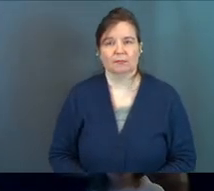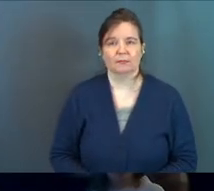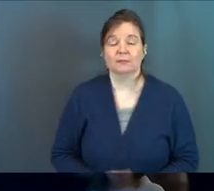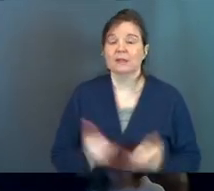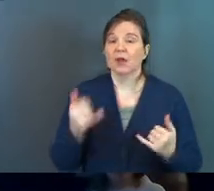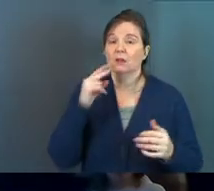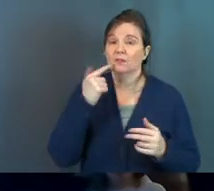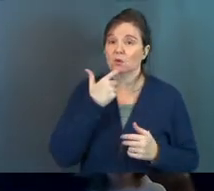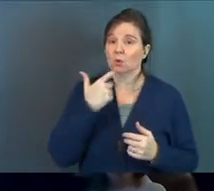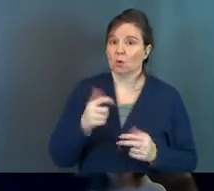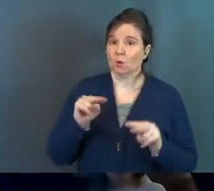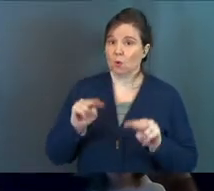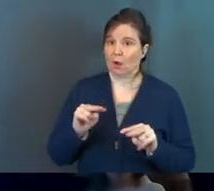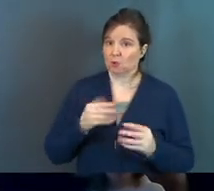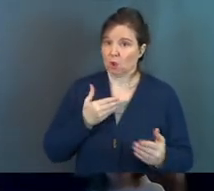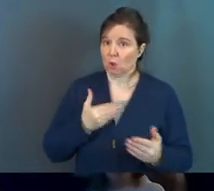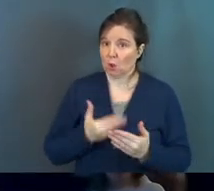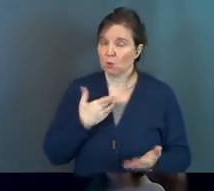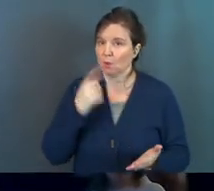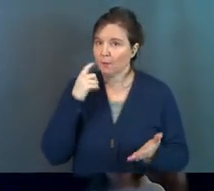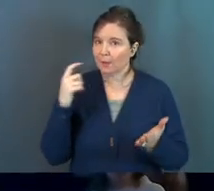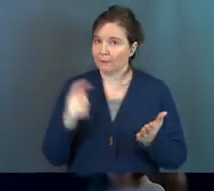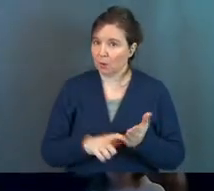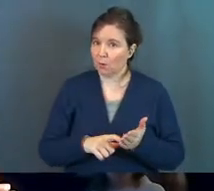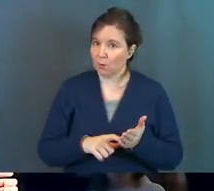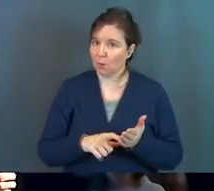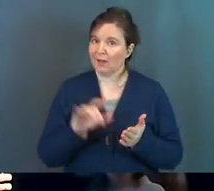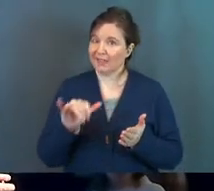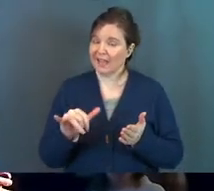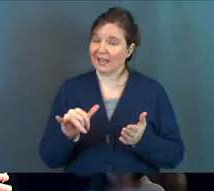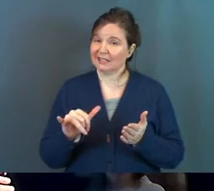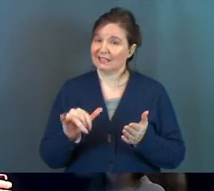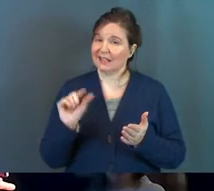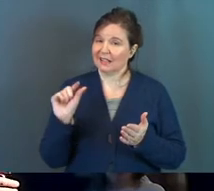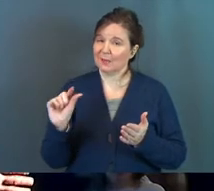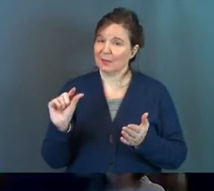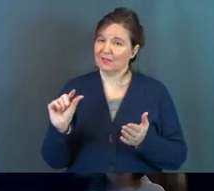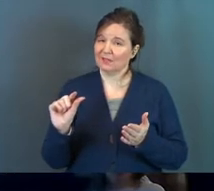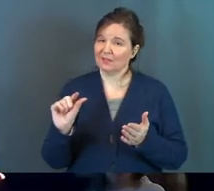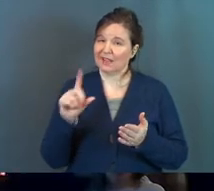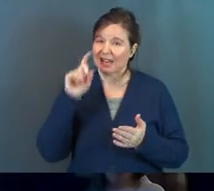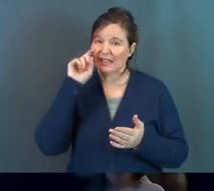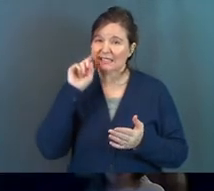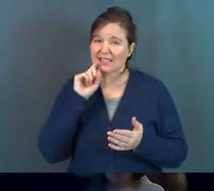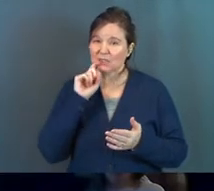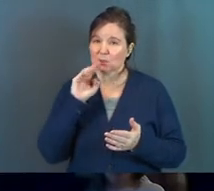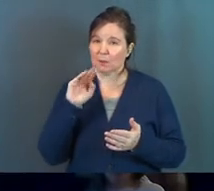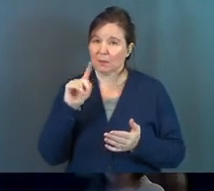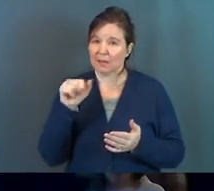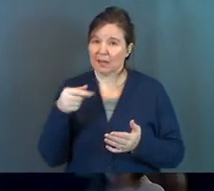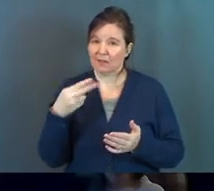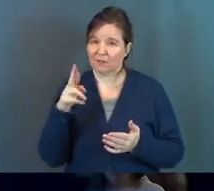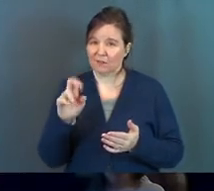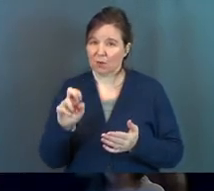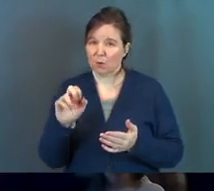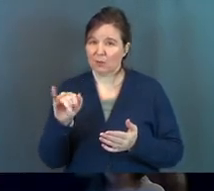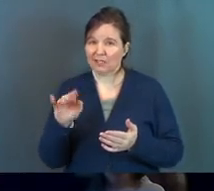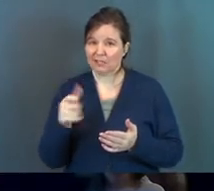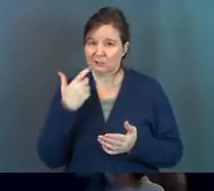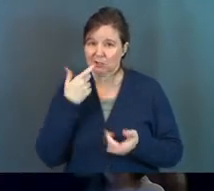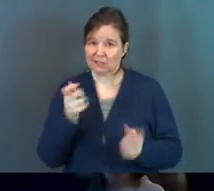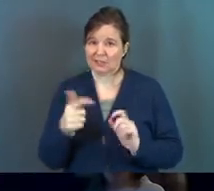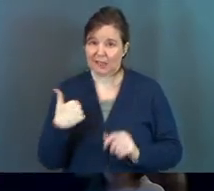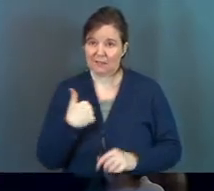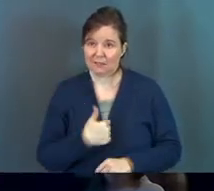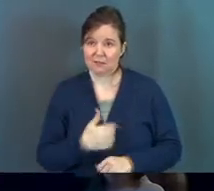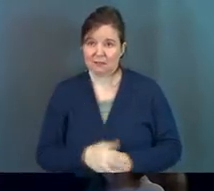Now, if you're watching closely, you may have noticed that's a bit of a sexual metaphor that James just gave us